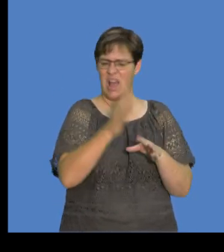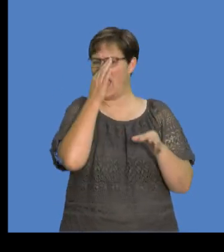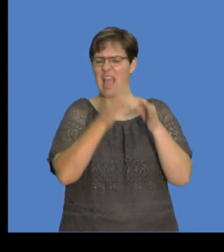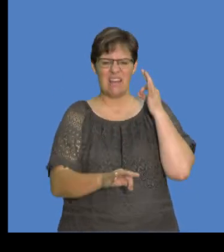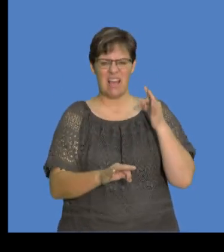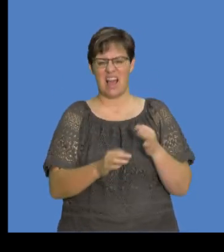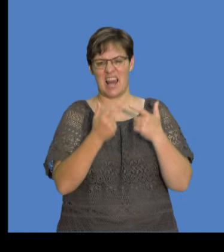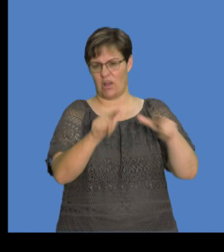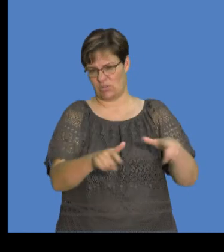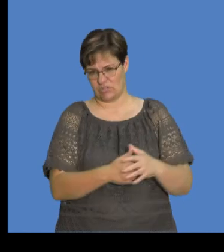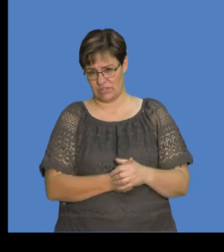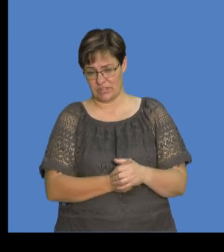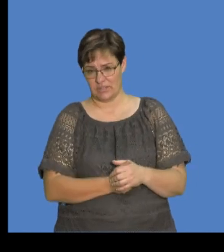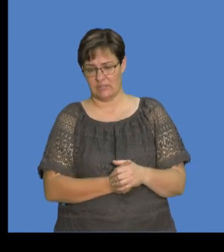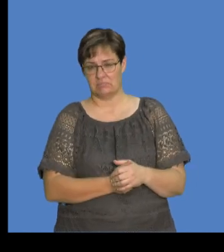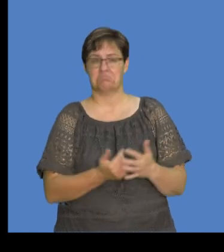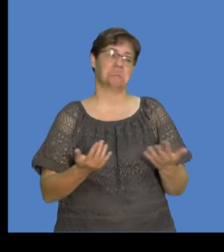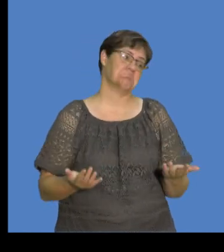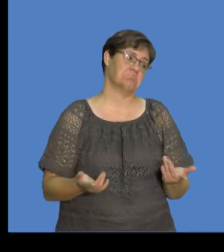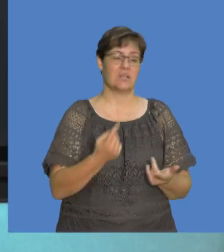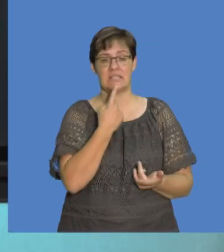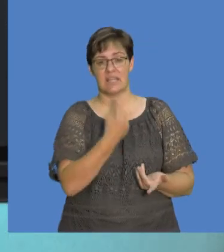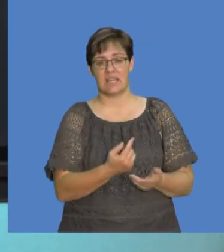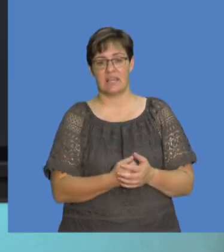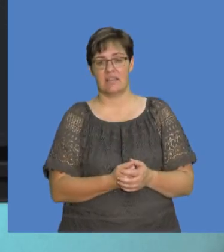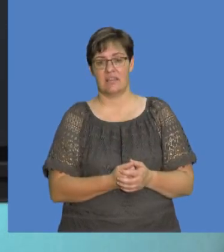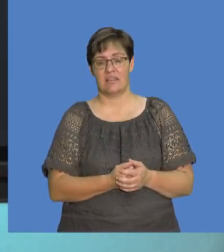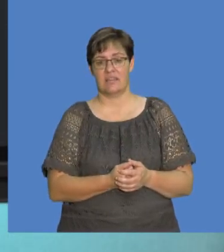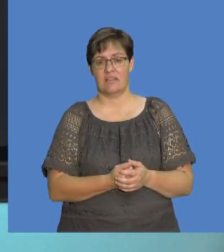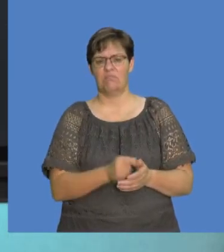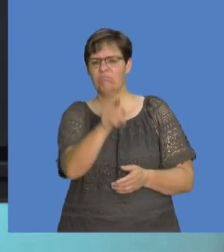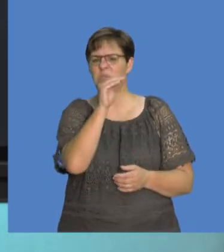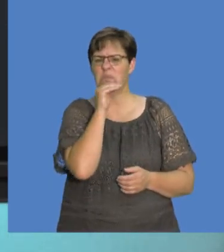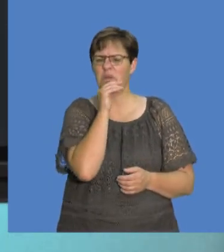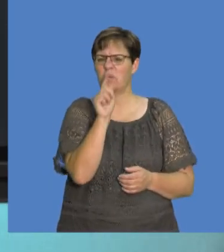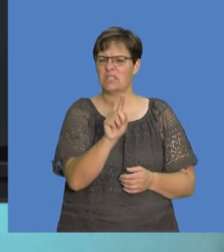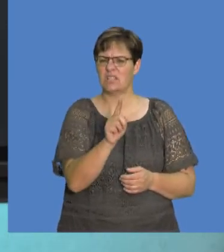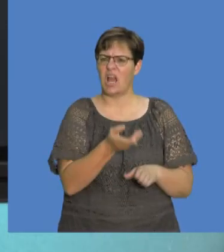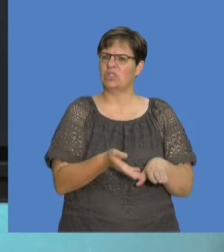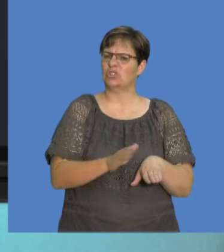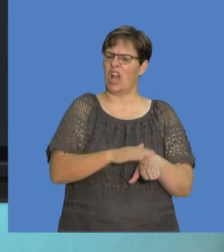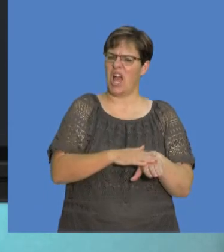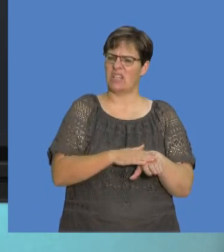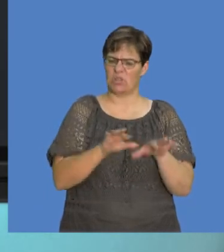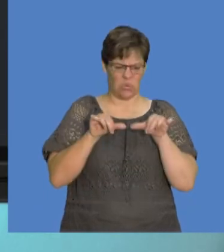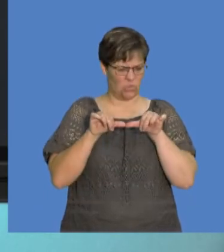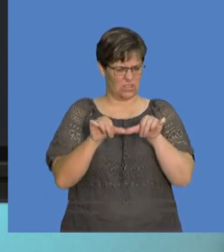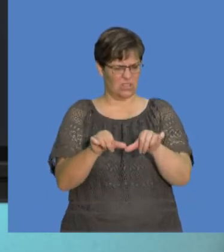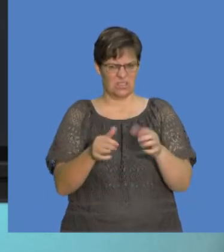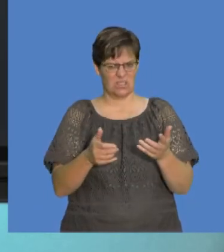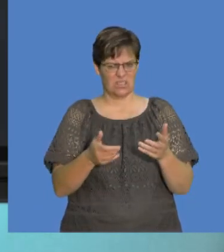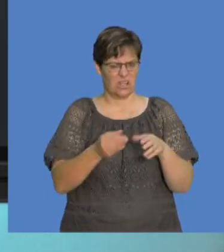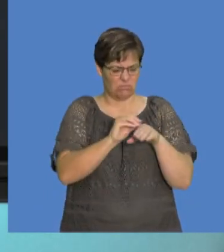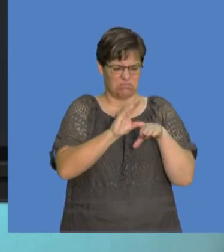So in simple language, if one, perhaps, is to talk about the fact that what do we mean when we say charge is